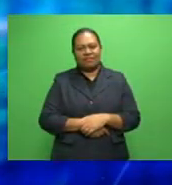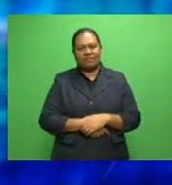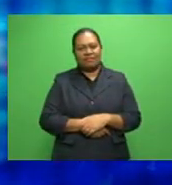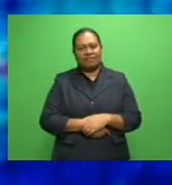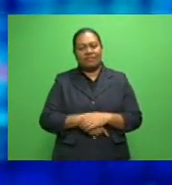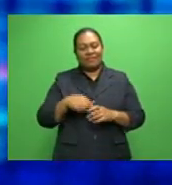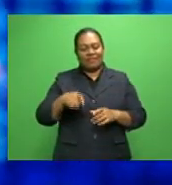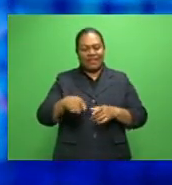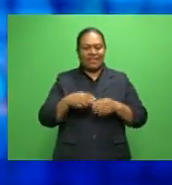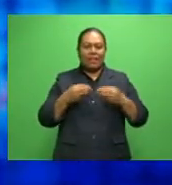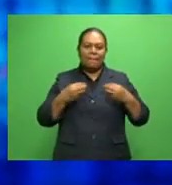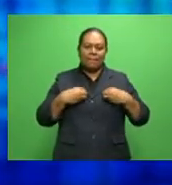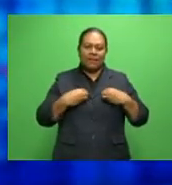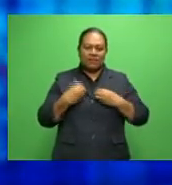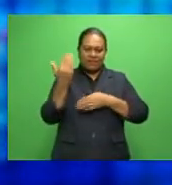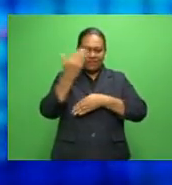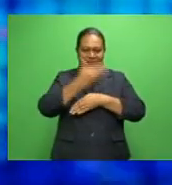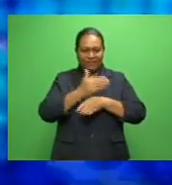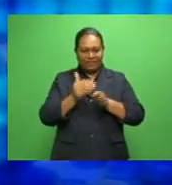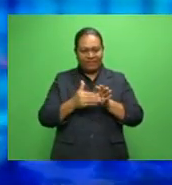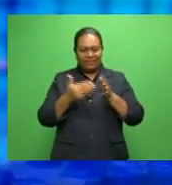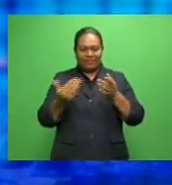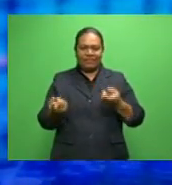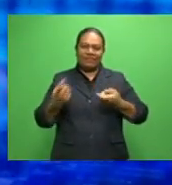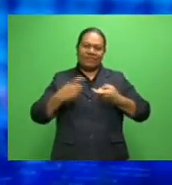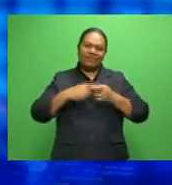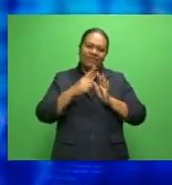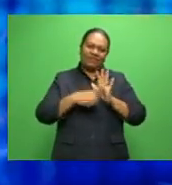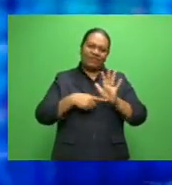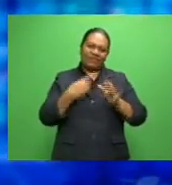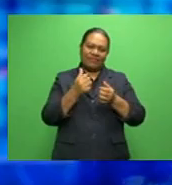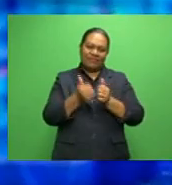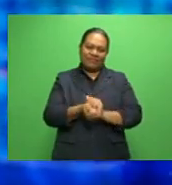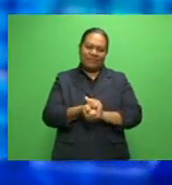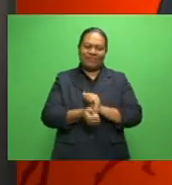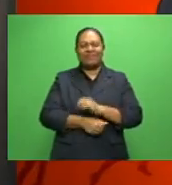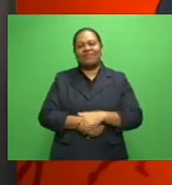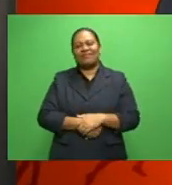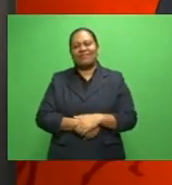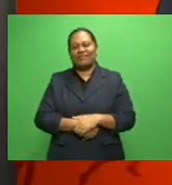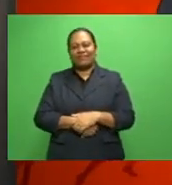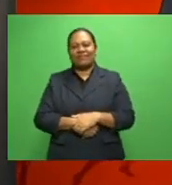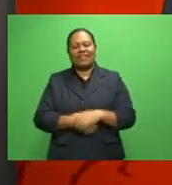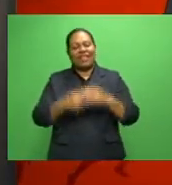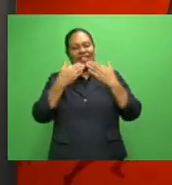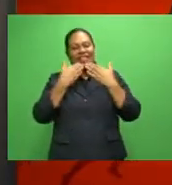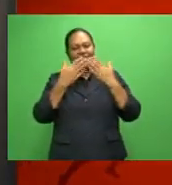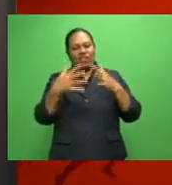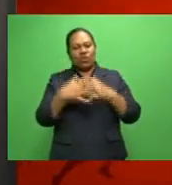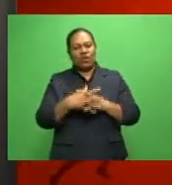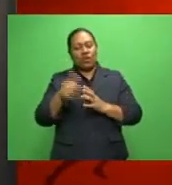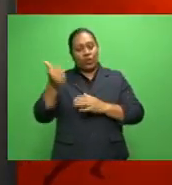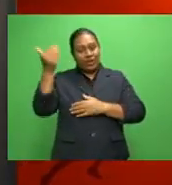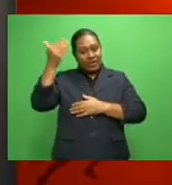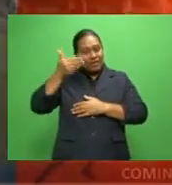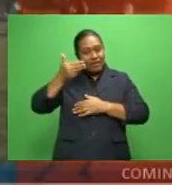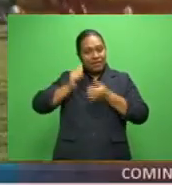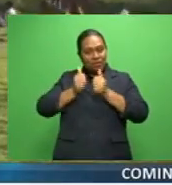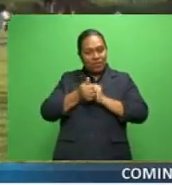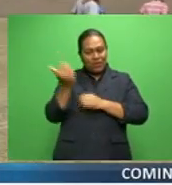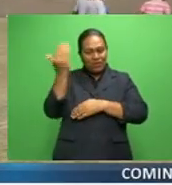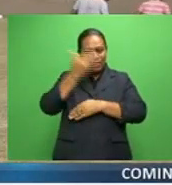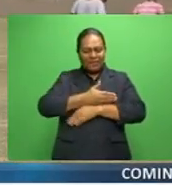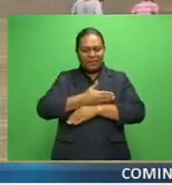That's it from business tonight. now join Jamie with the latest in sports. Thank you, Whitney, and good evening in sports tonight.